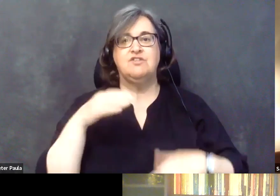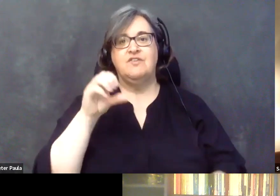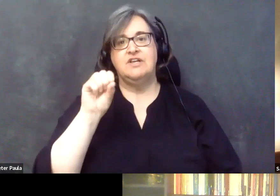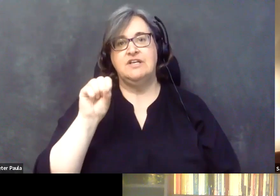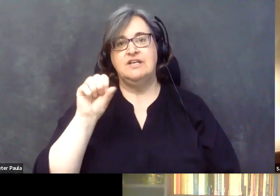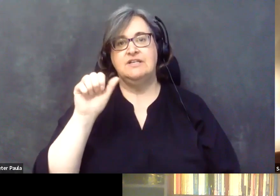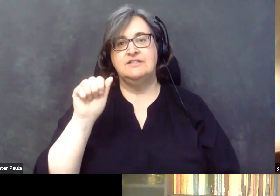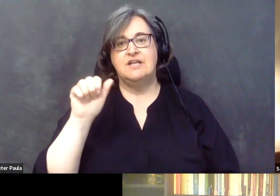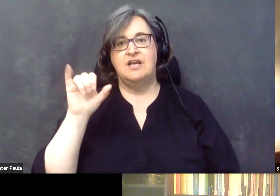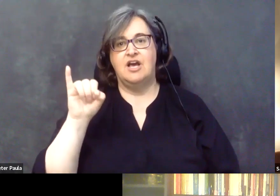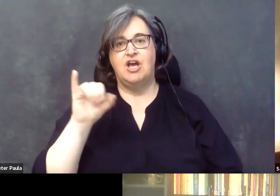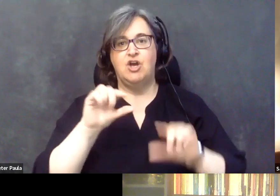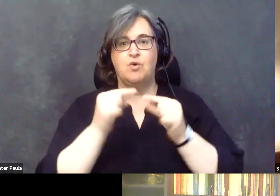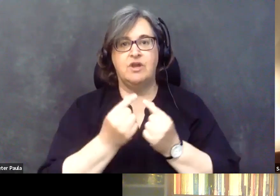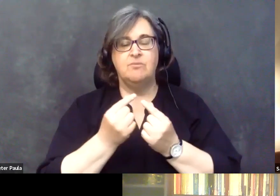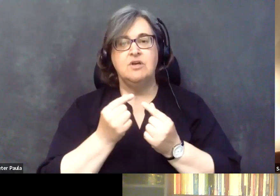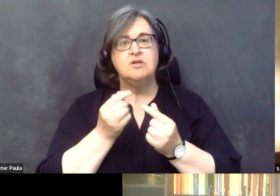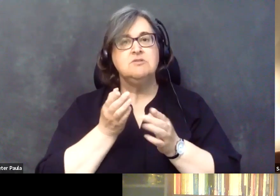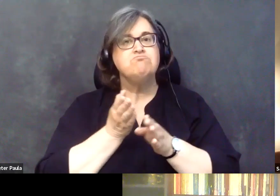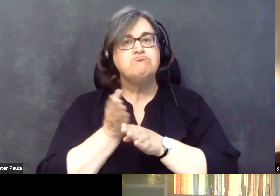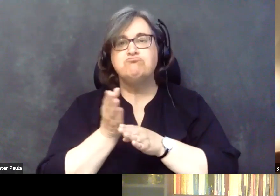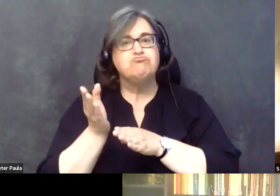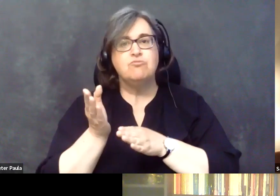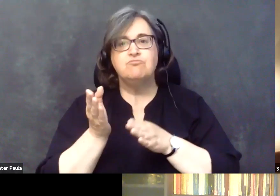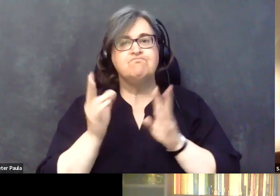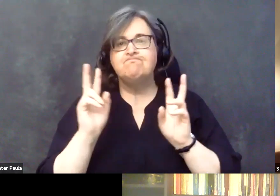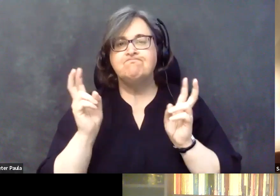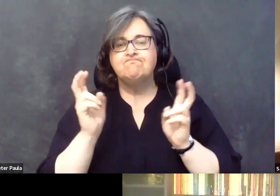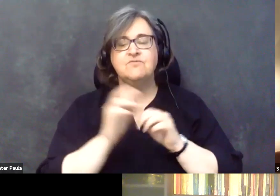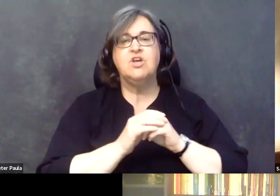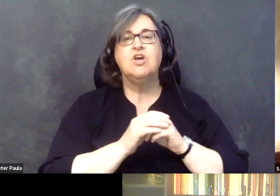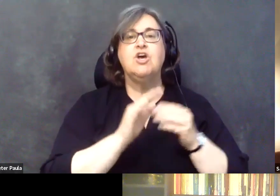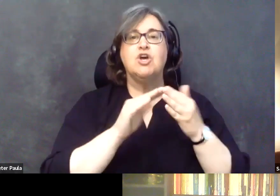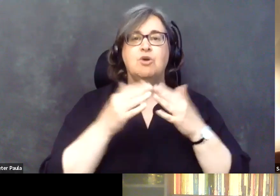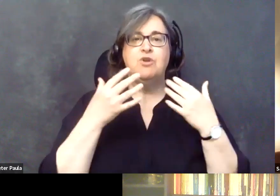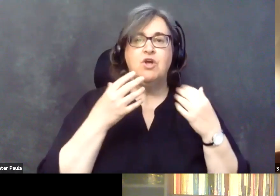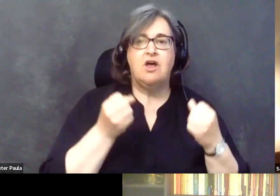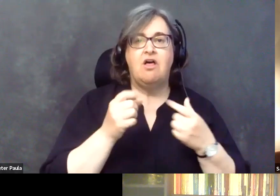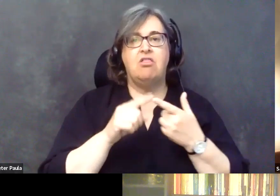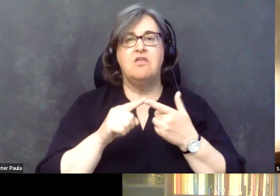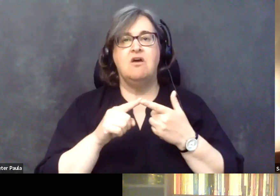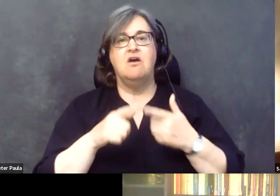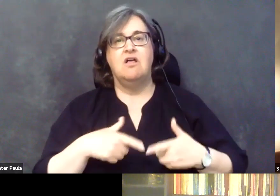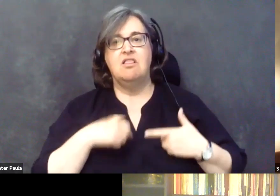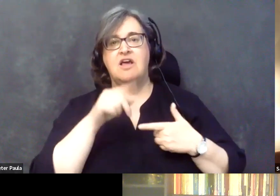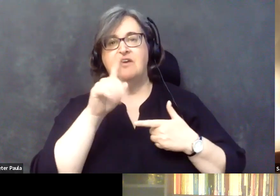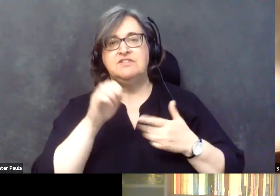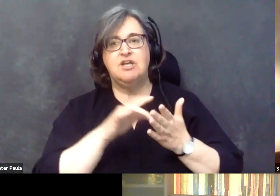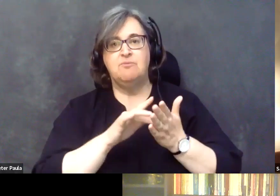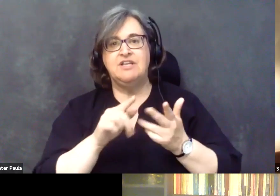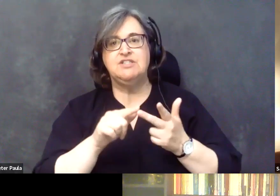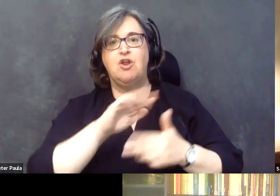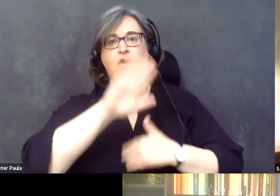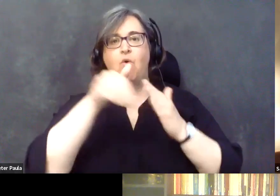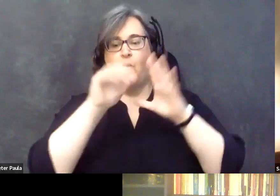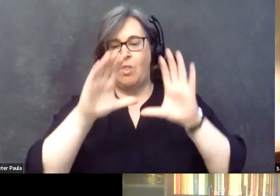practice interests include community health, lifestyle medicine, and holistic health. And we're so